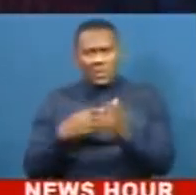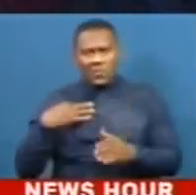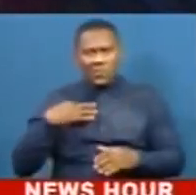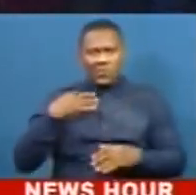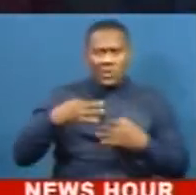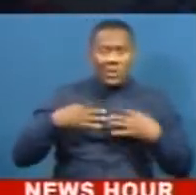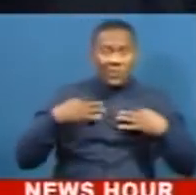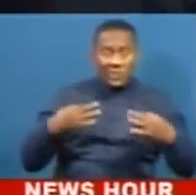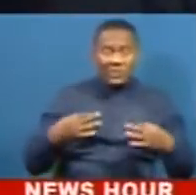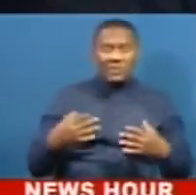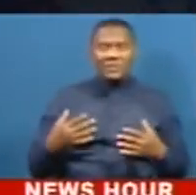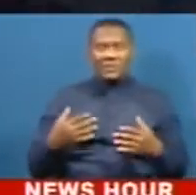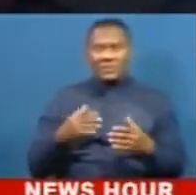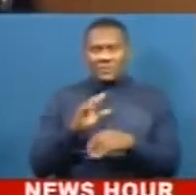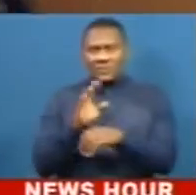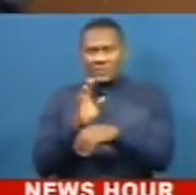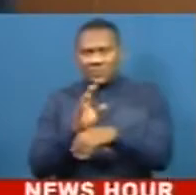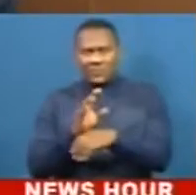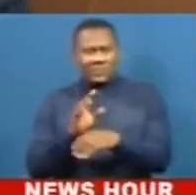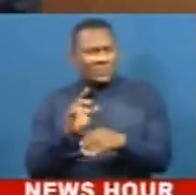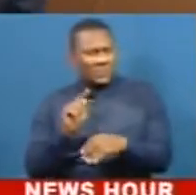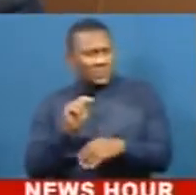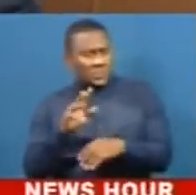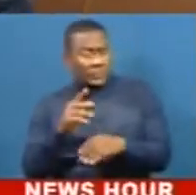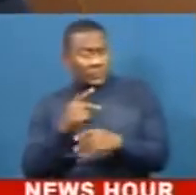film and television production, brand design and identity.